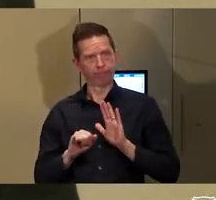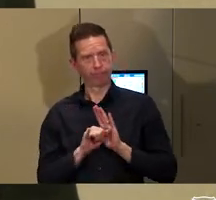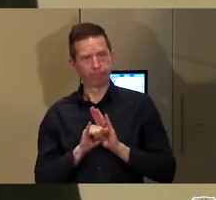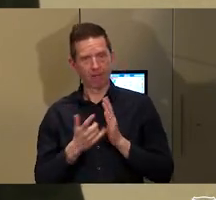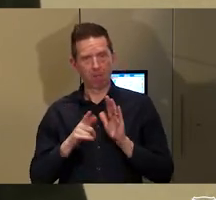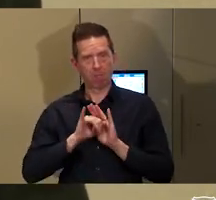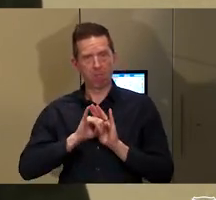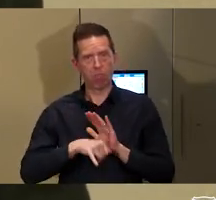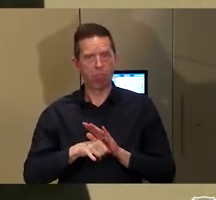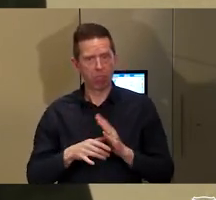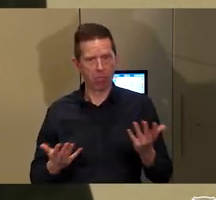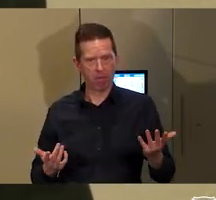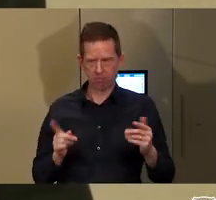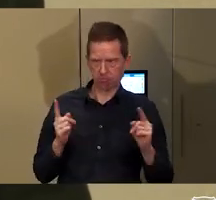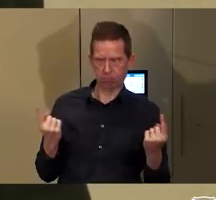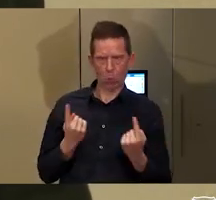learning.